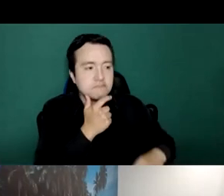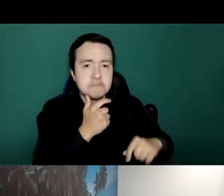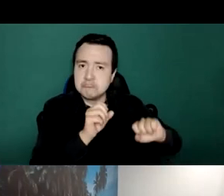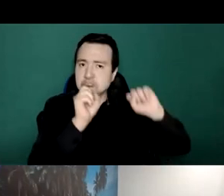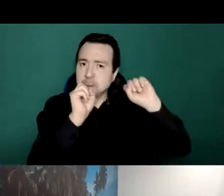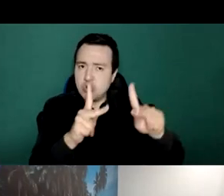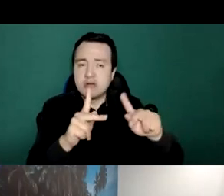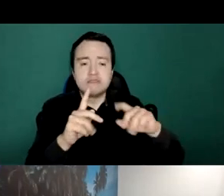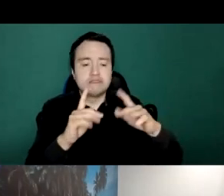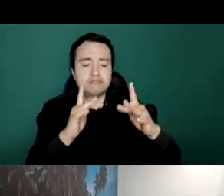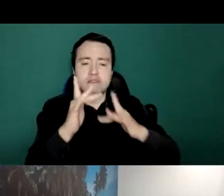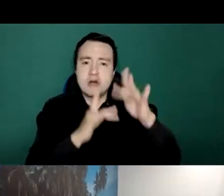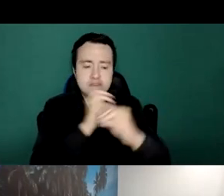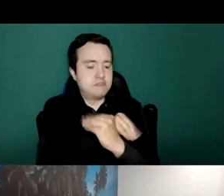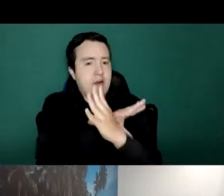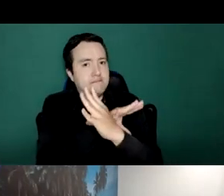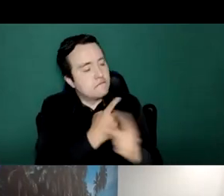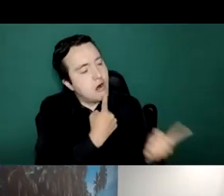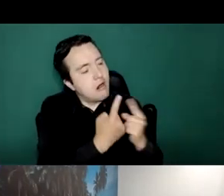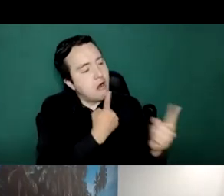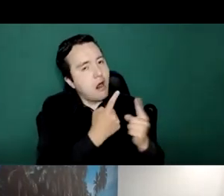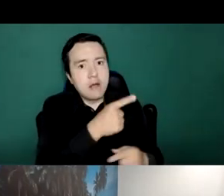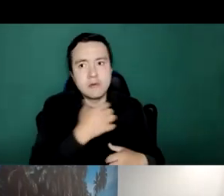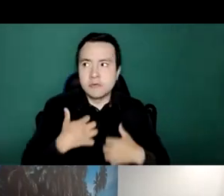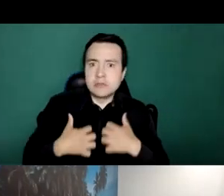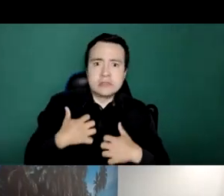and this was very helpful the provision of